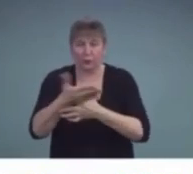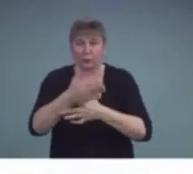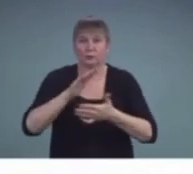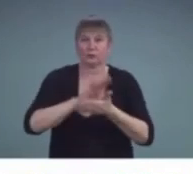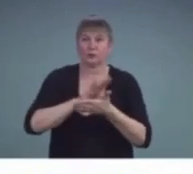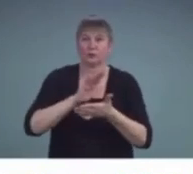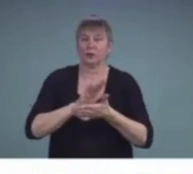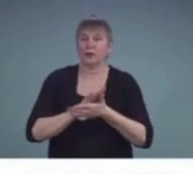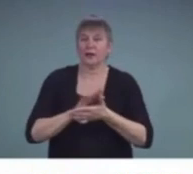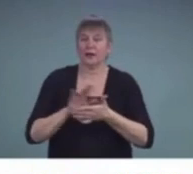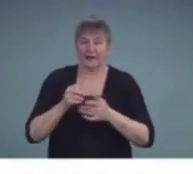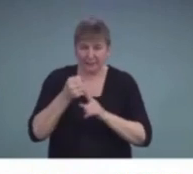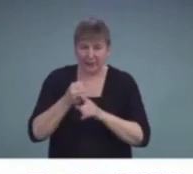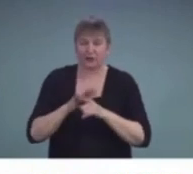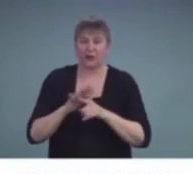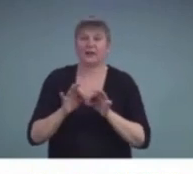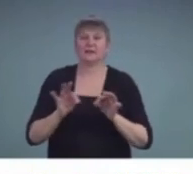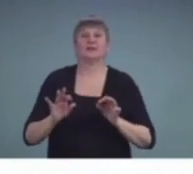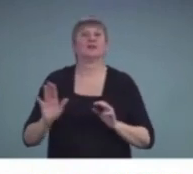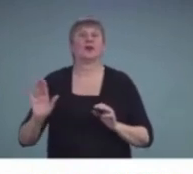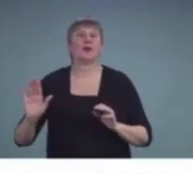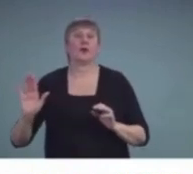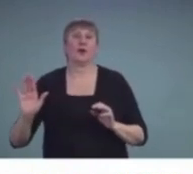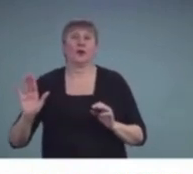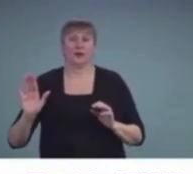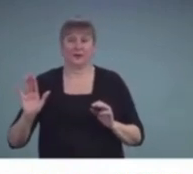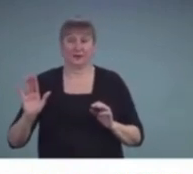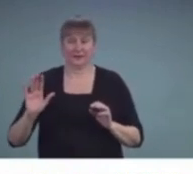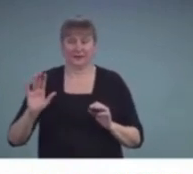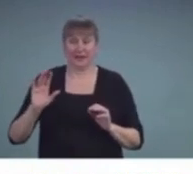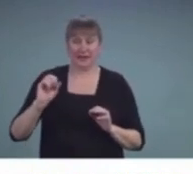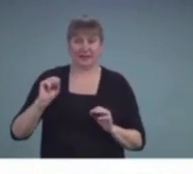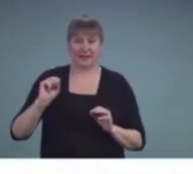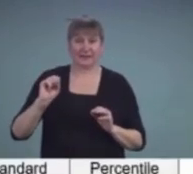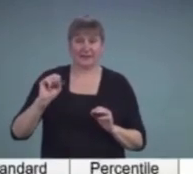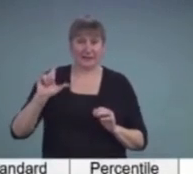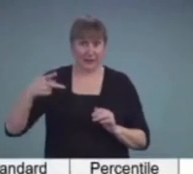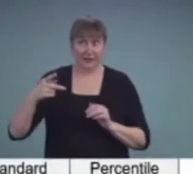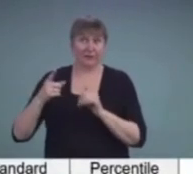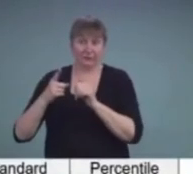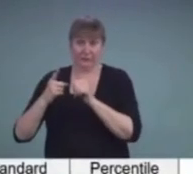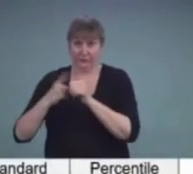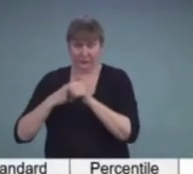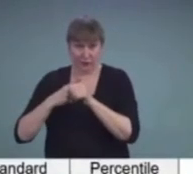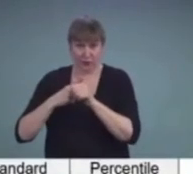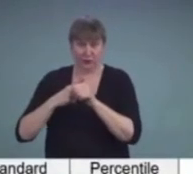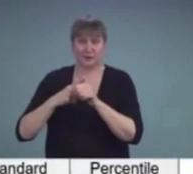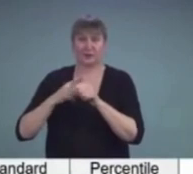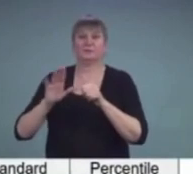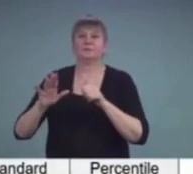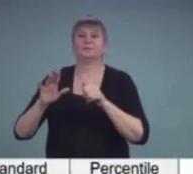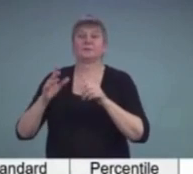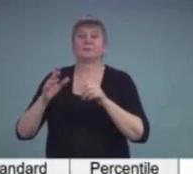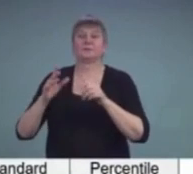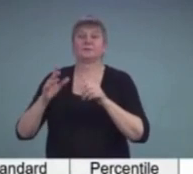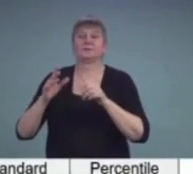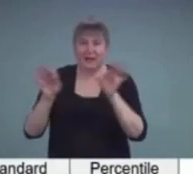So, first test that she gave was a clinical evaluation of language function, the self.